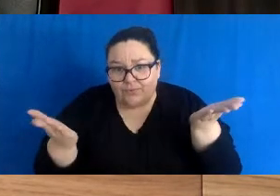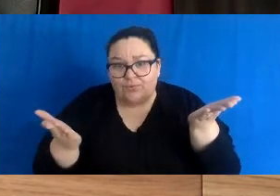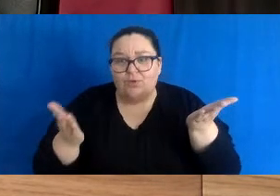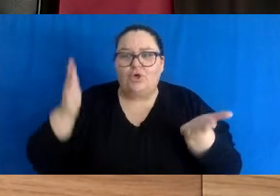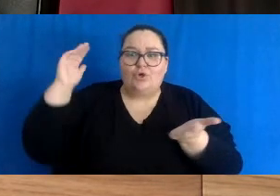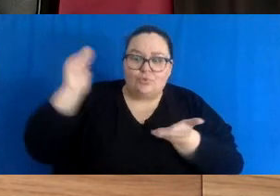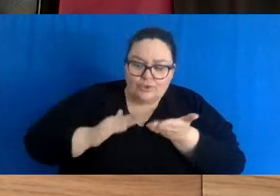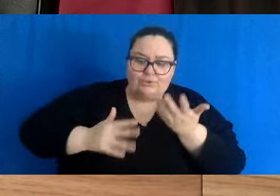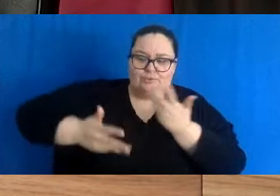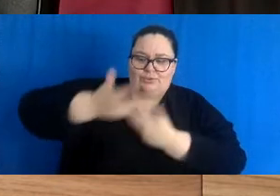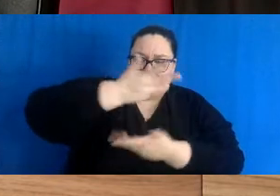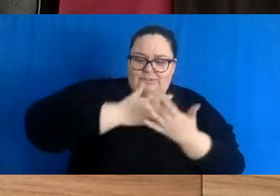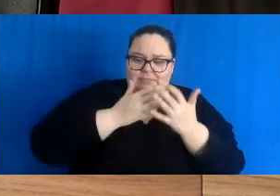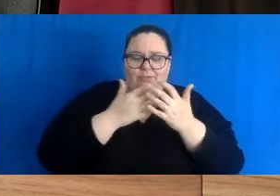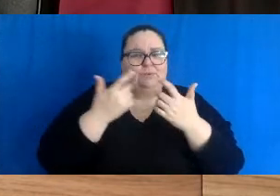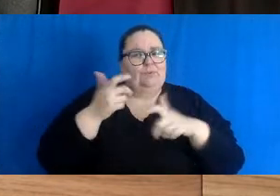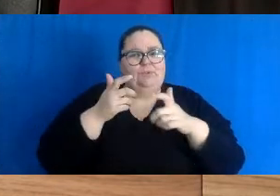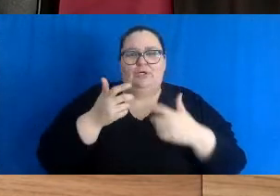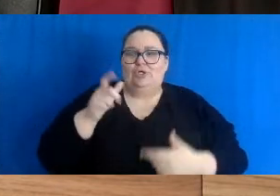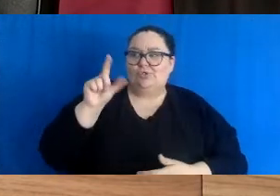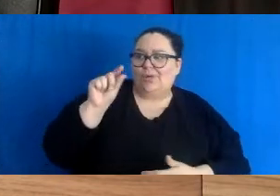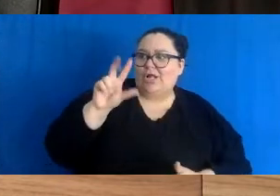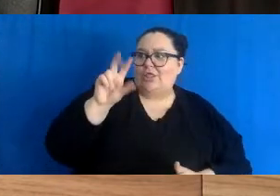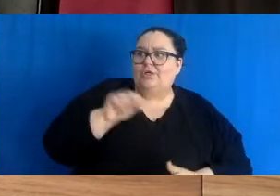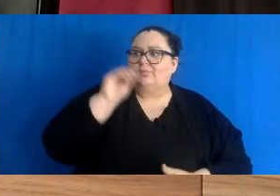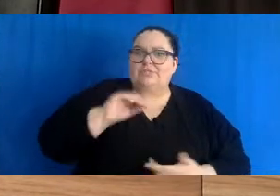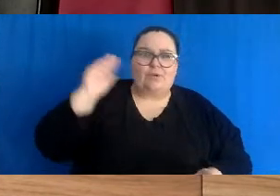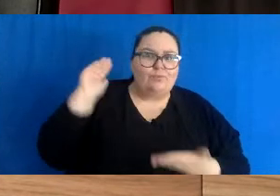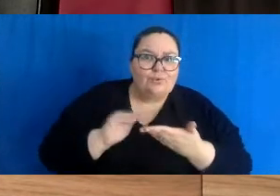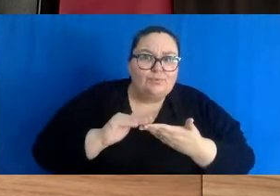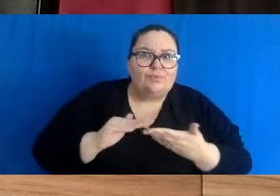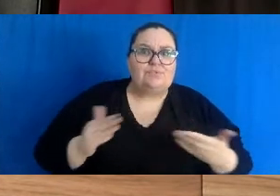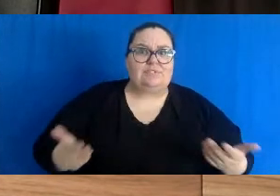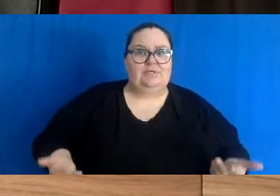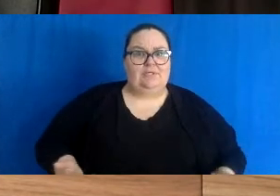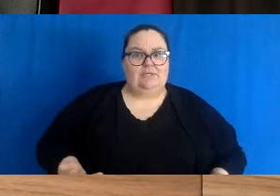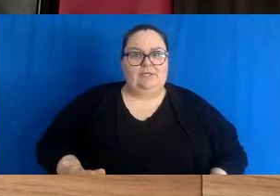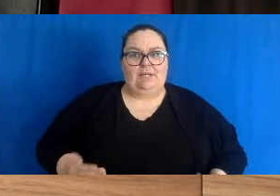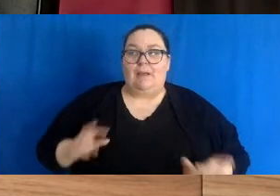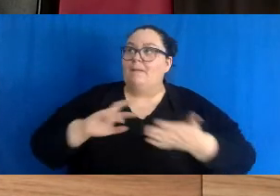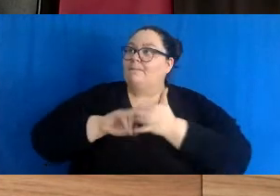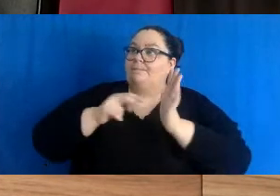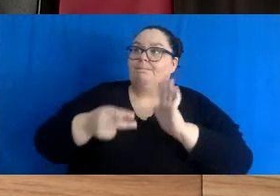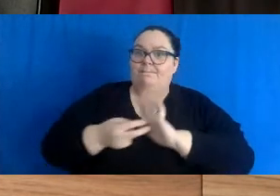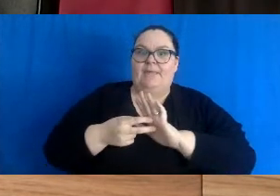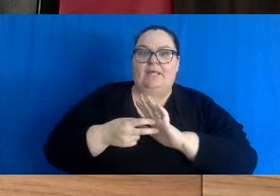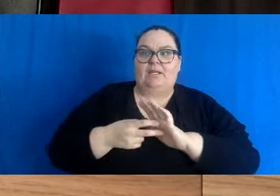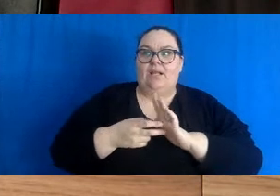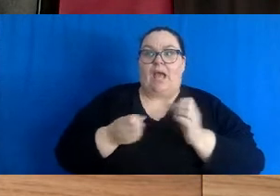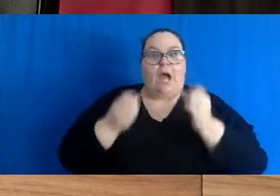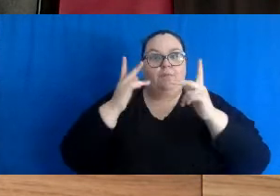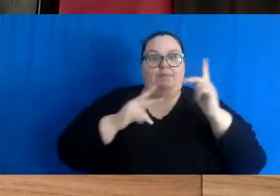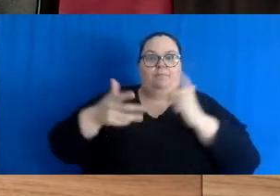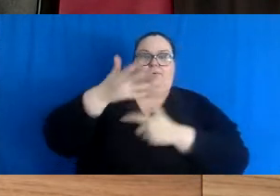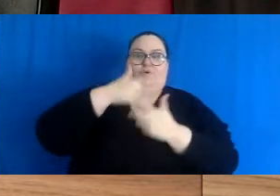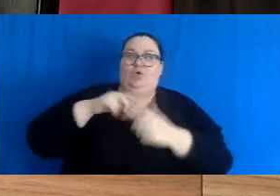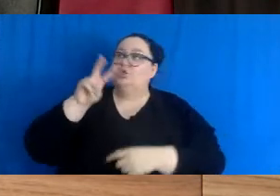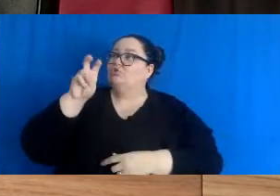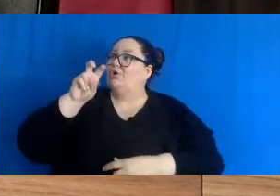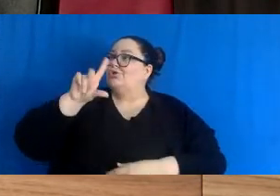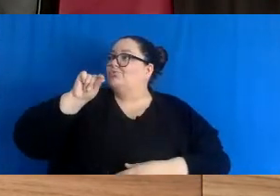contacts significantly by 20, 30% and that will take the significant bulk away of those 220 admissions.